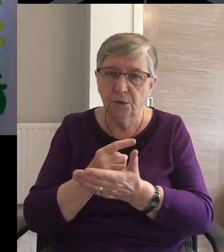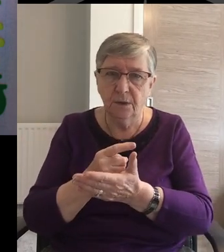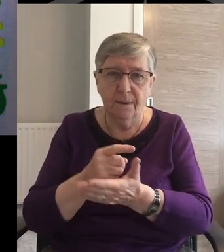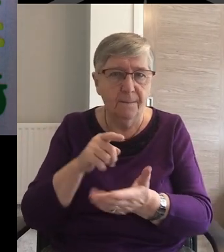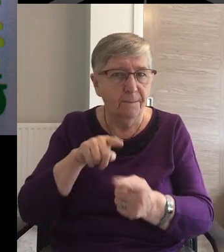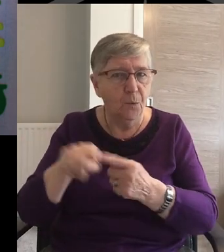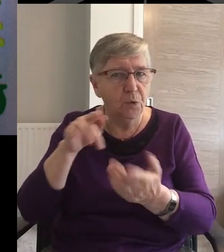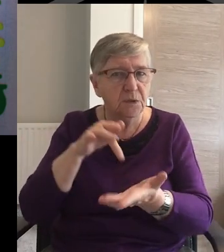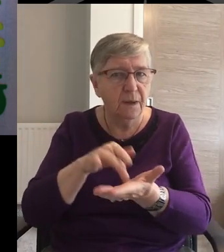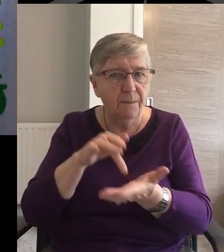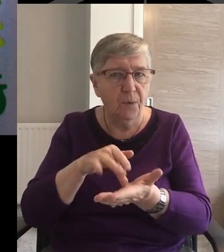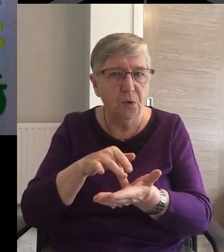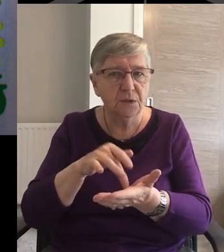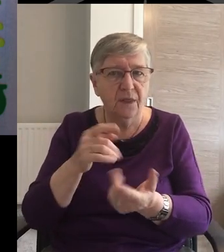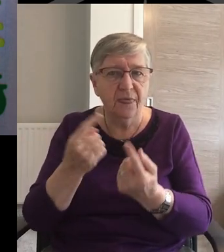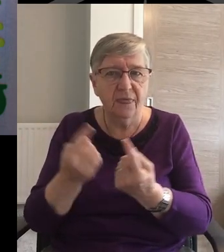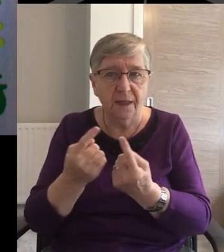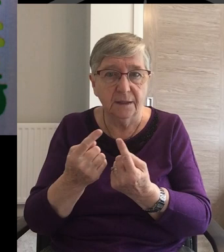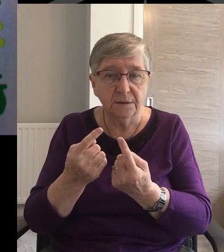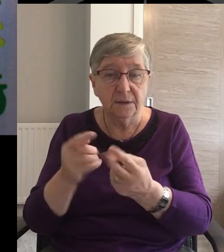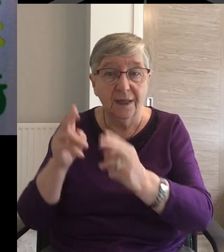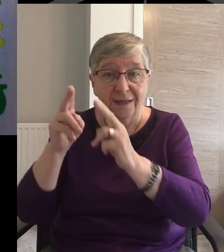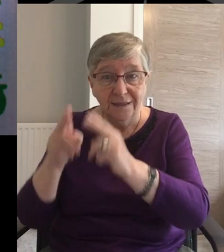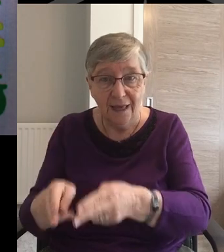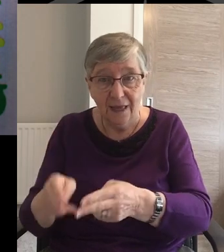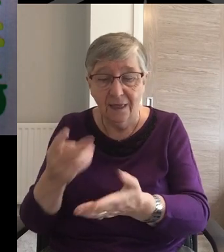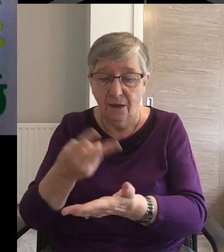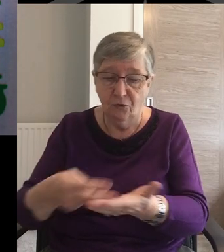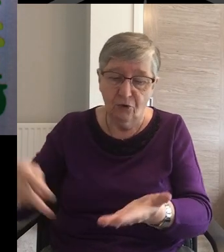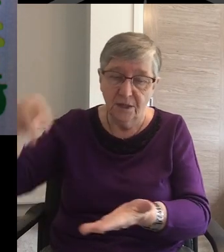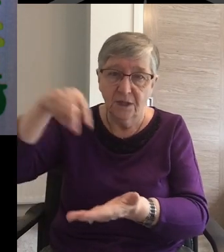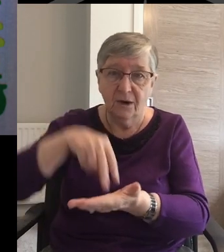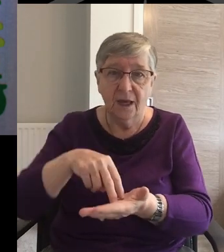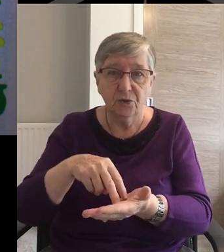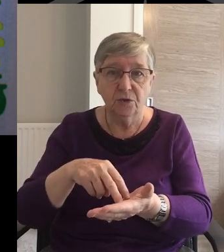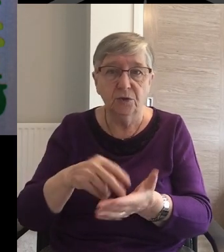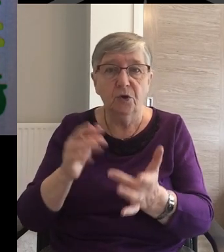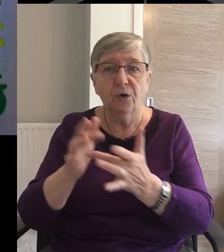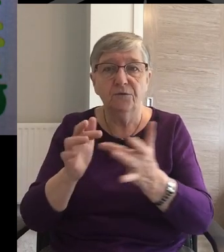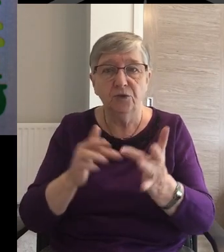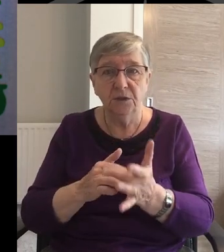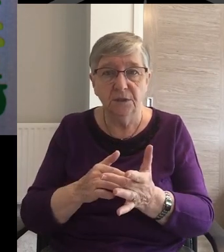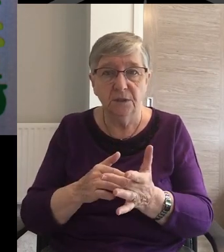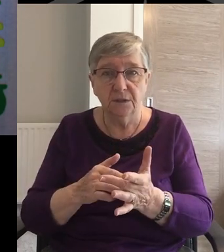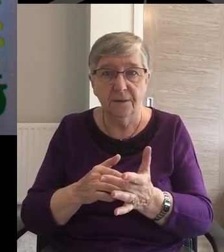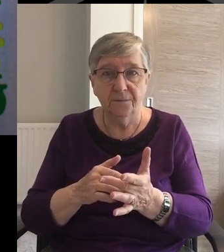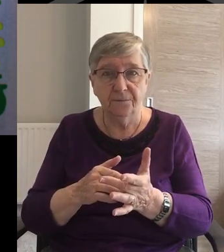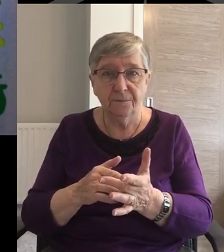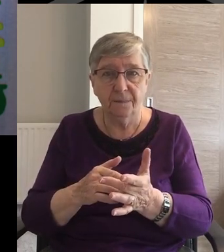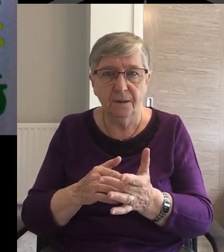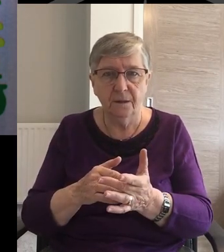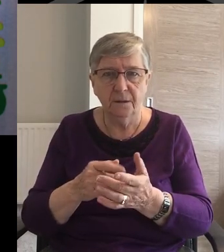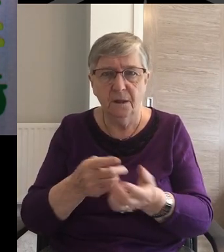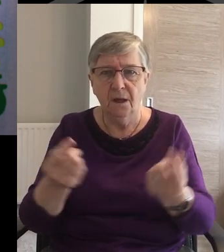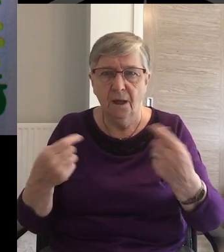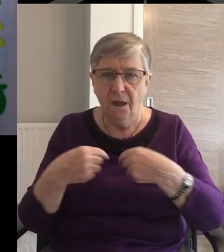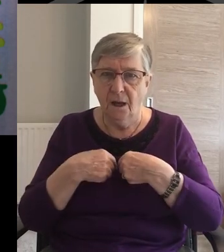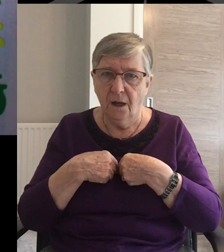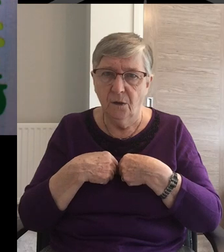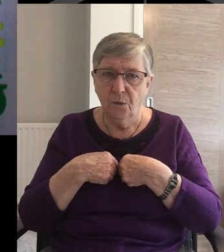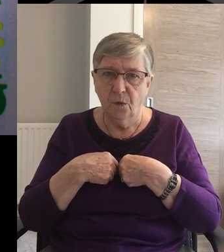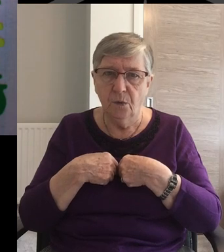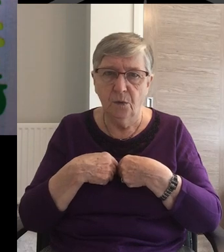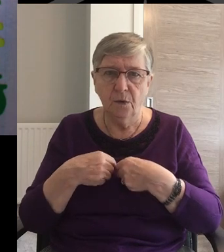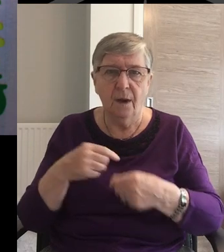The death And resurrection of Jesus The core motivation For our actions Must be love